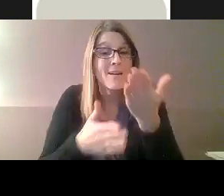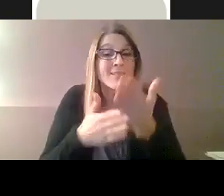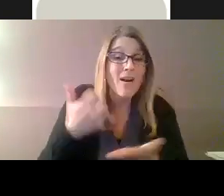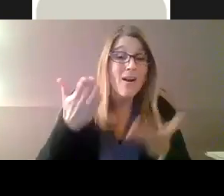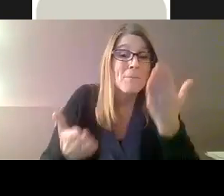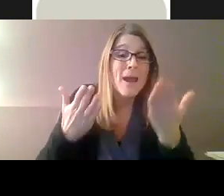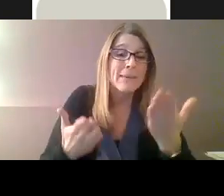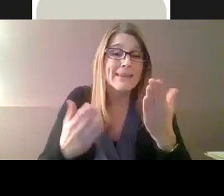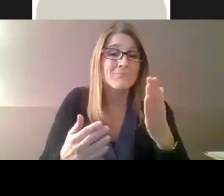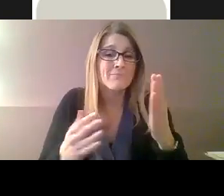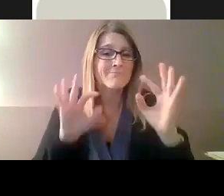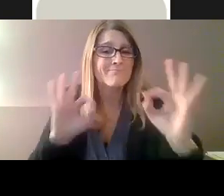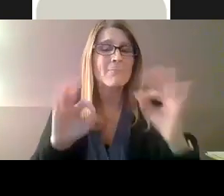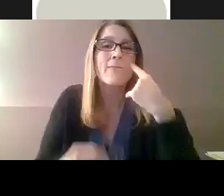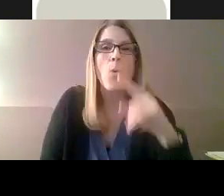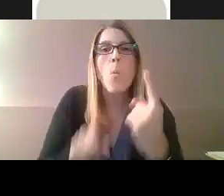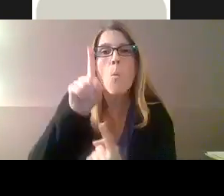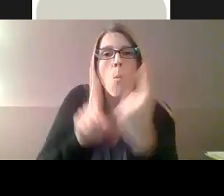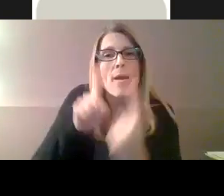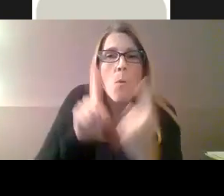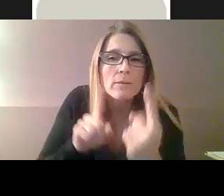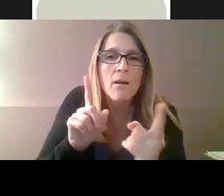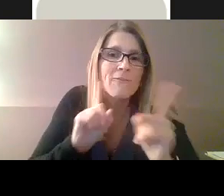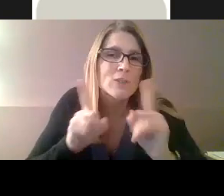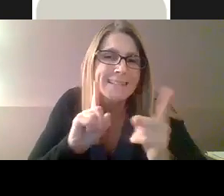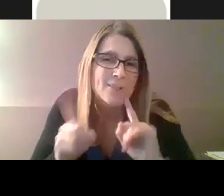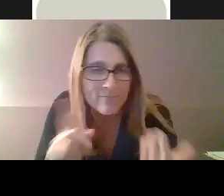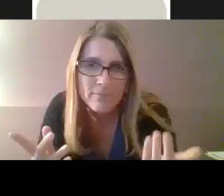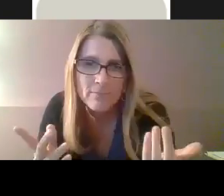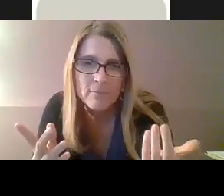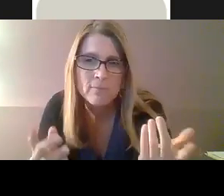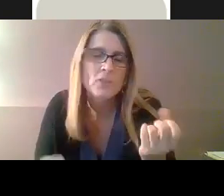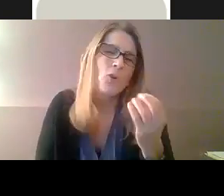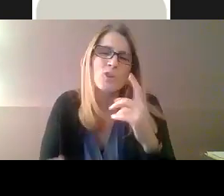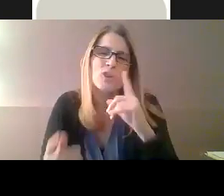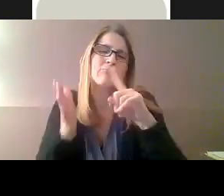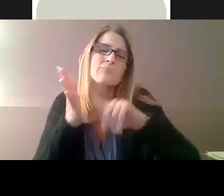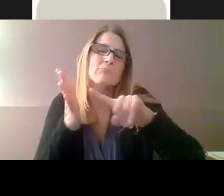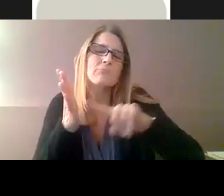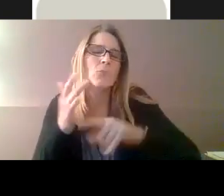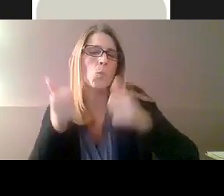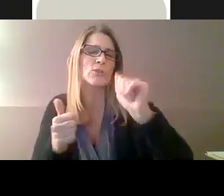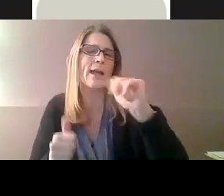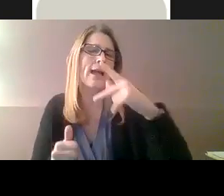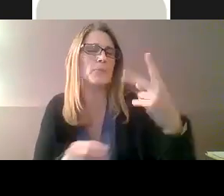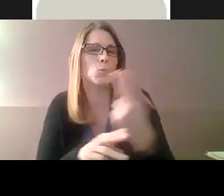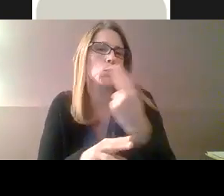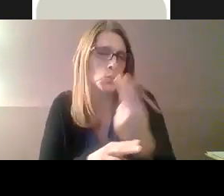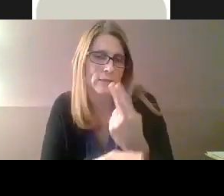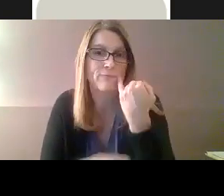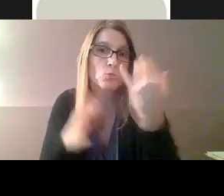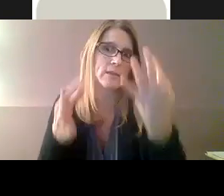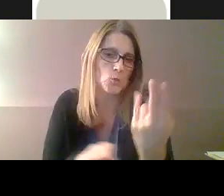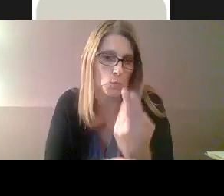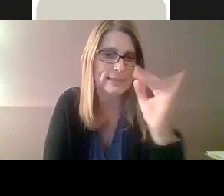Some are free for a limited time. Some are better for one-on-one conversations. So those are just